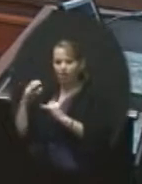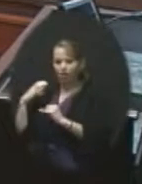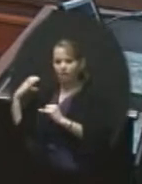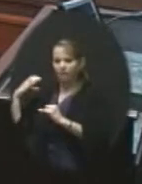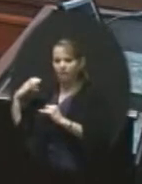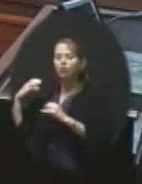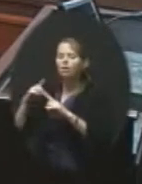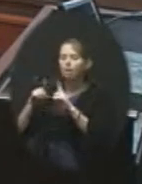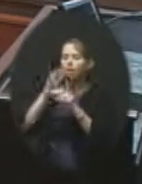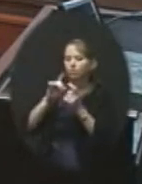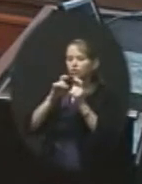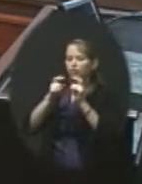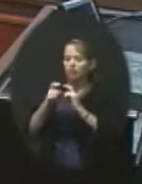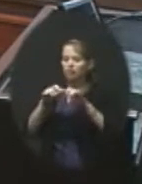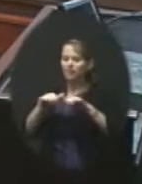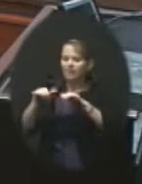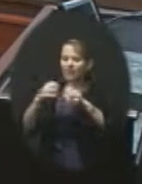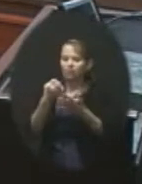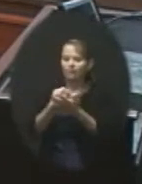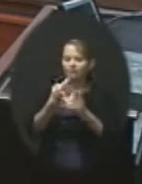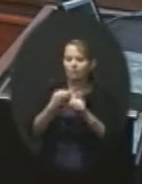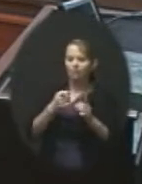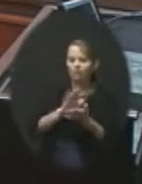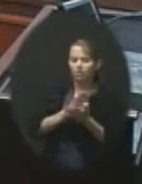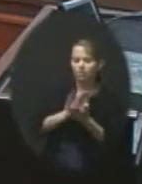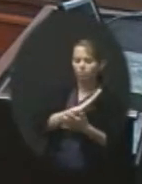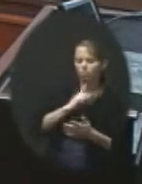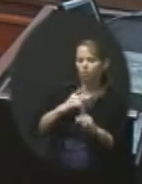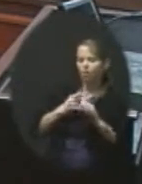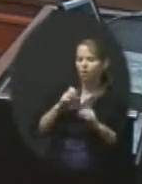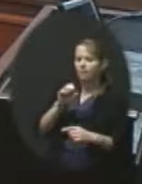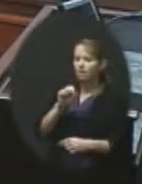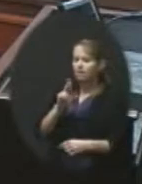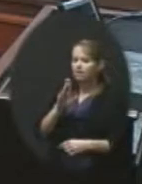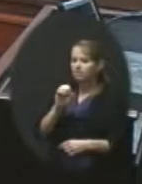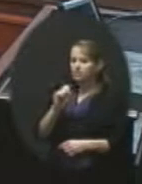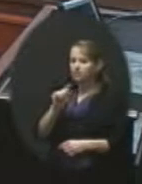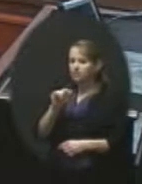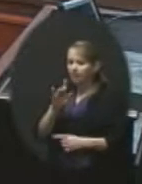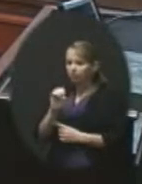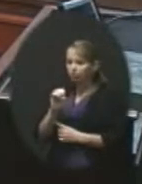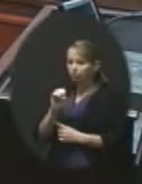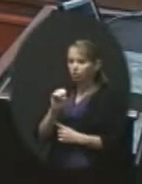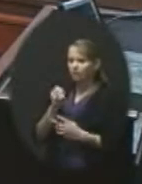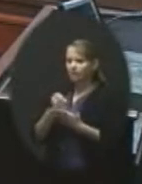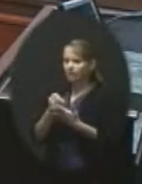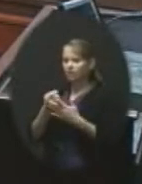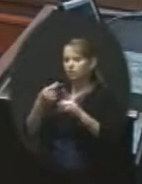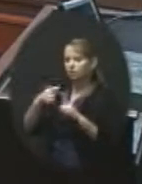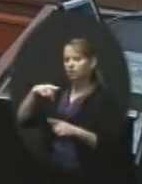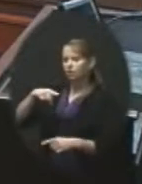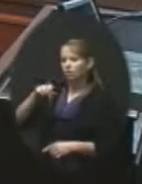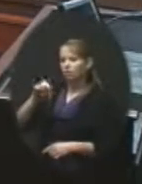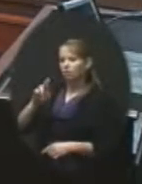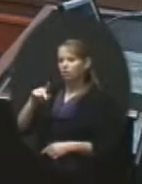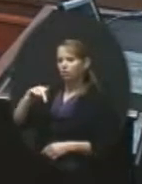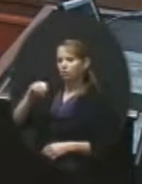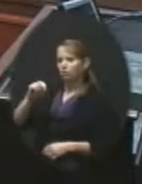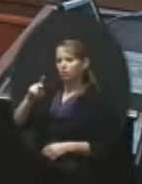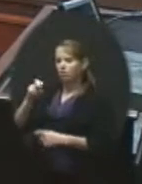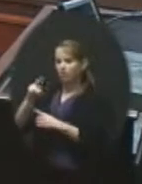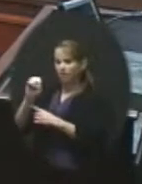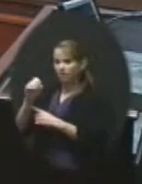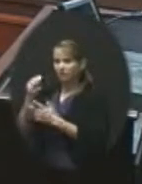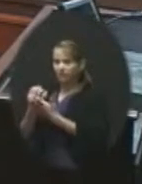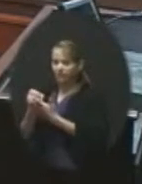evidence required by the school board from substantial evidence to preponderance of evidence. This is, this is accomplished. If this is